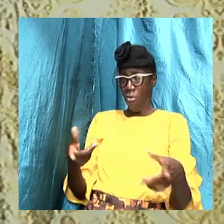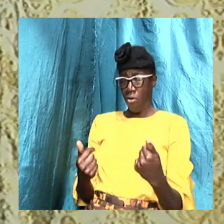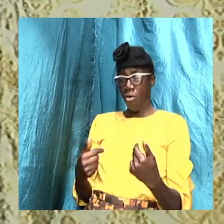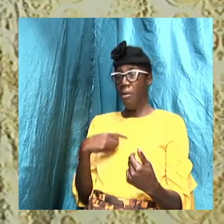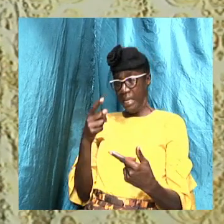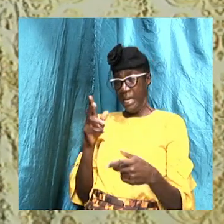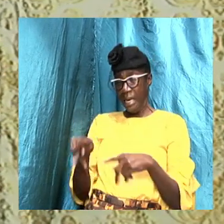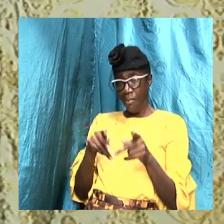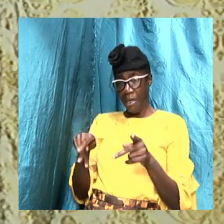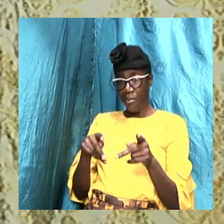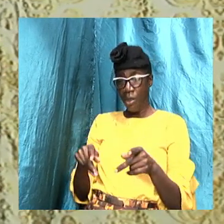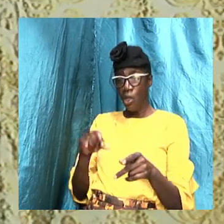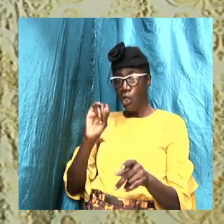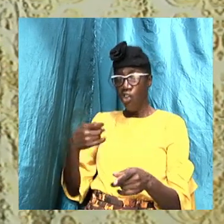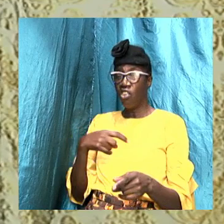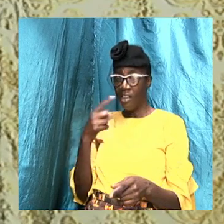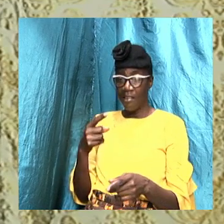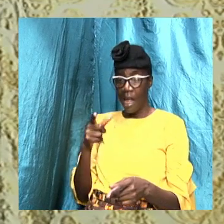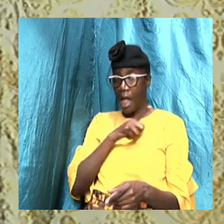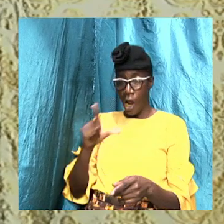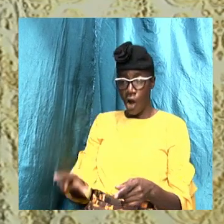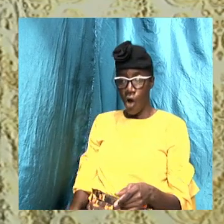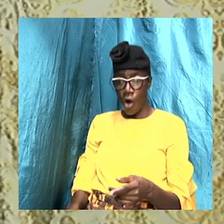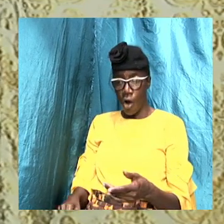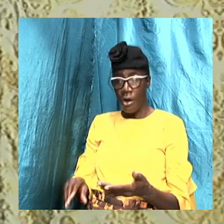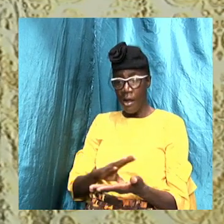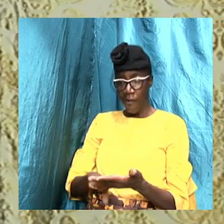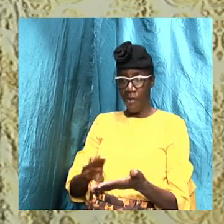If you just say, Lord, forgive me.